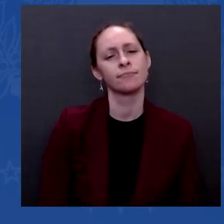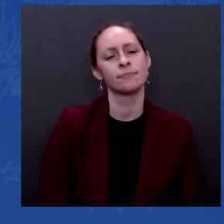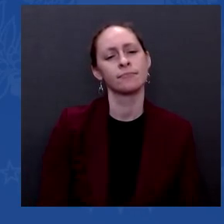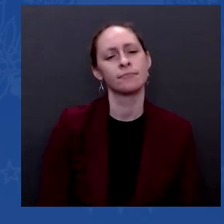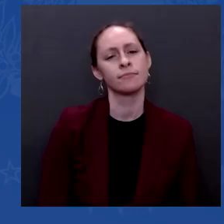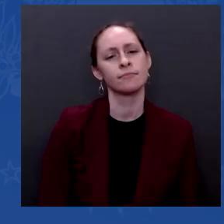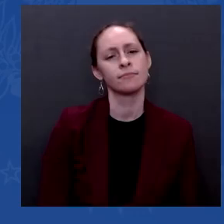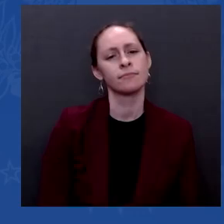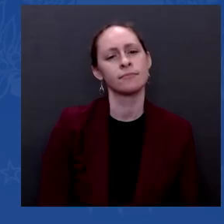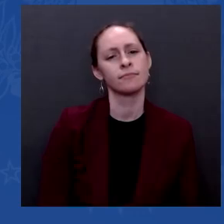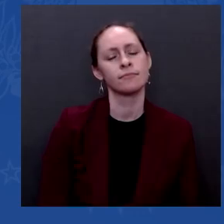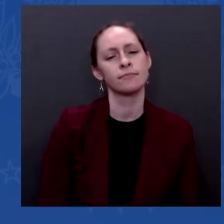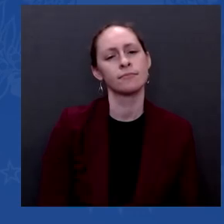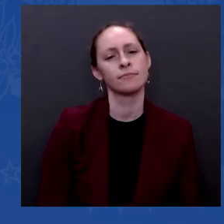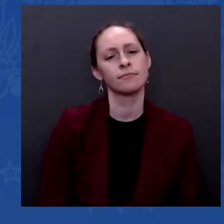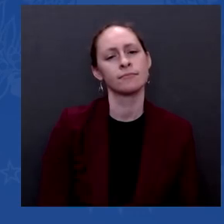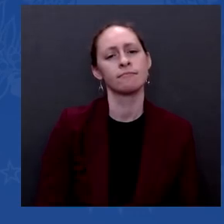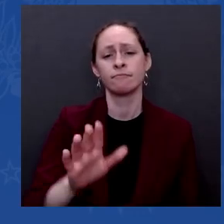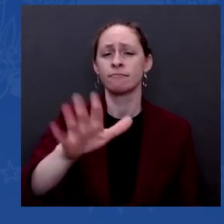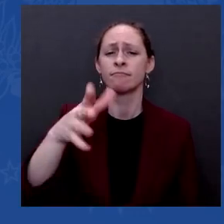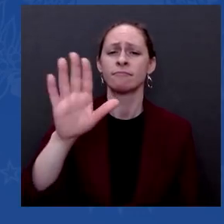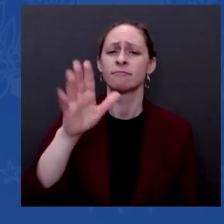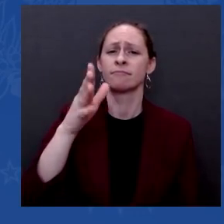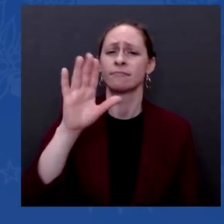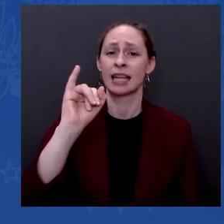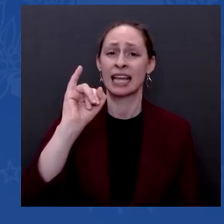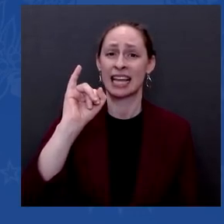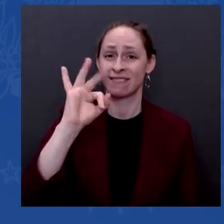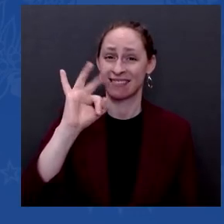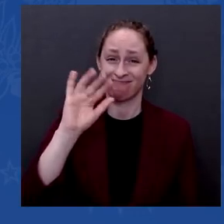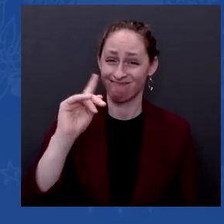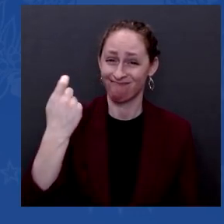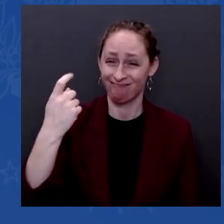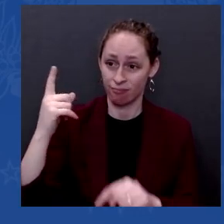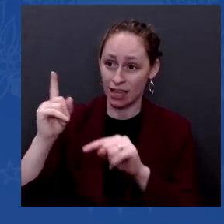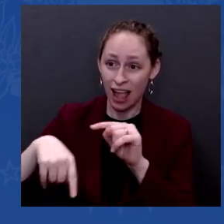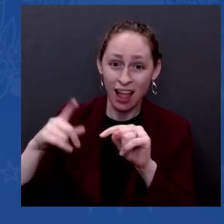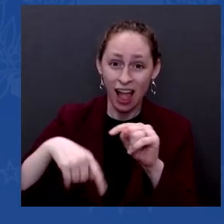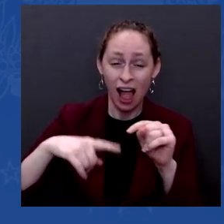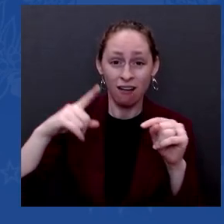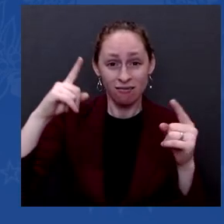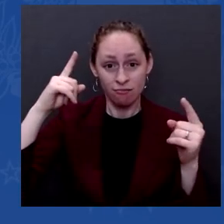And so this is a real test. Whether or not my